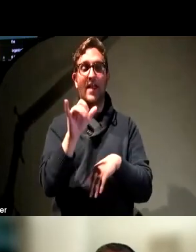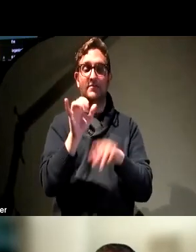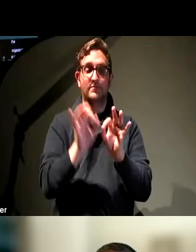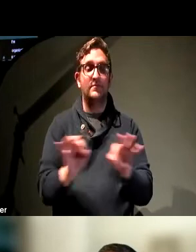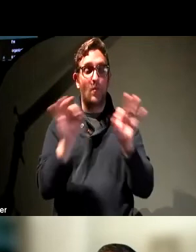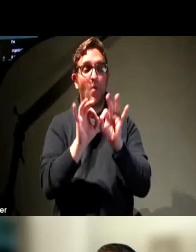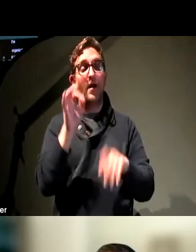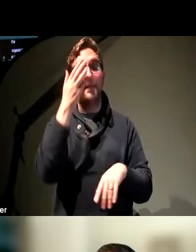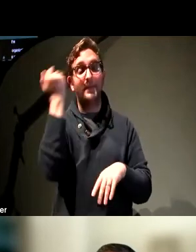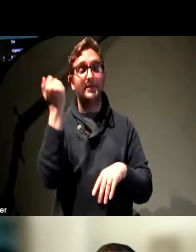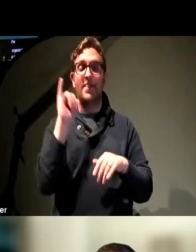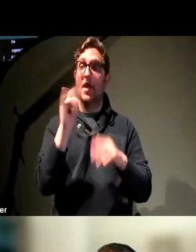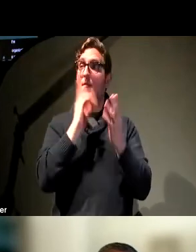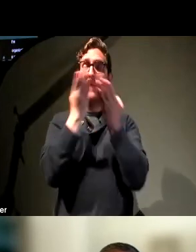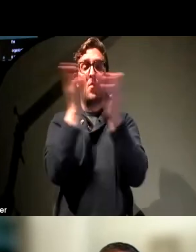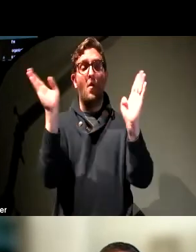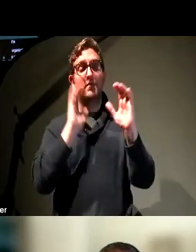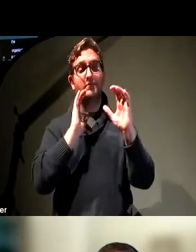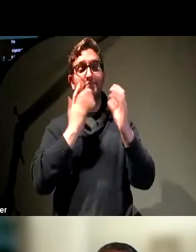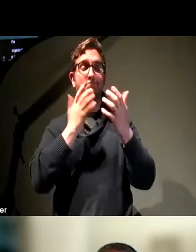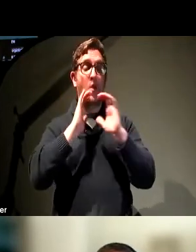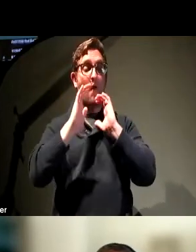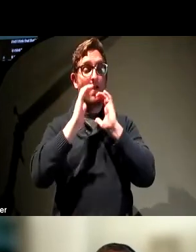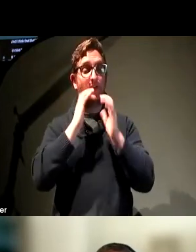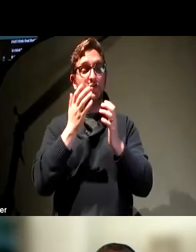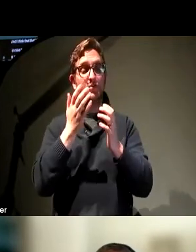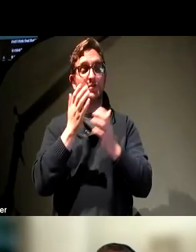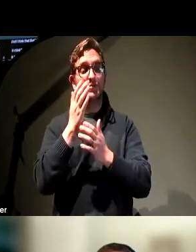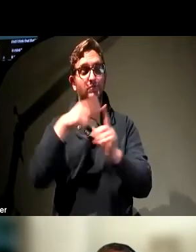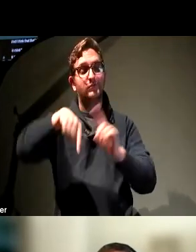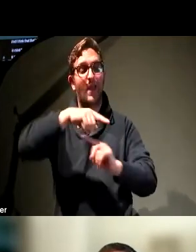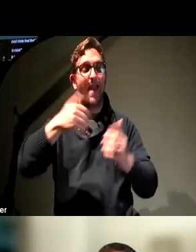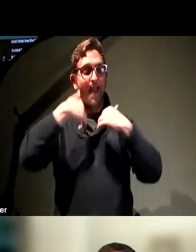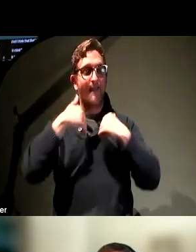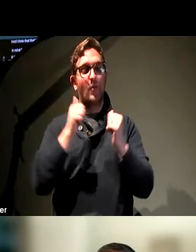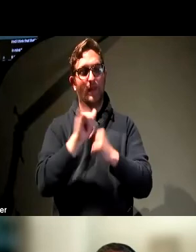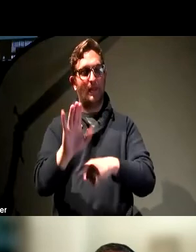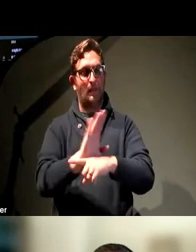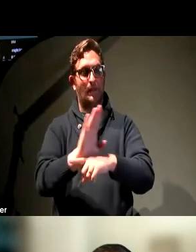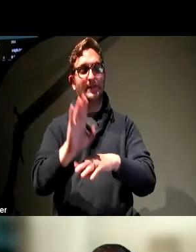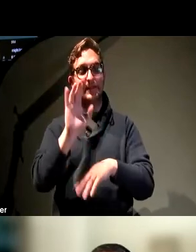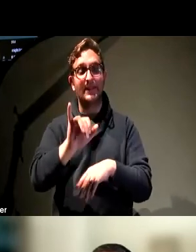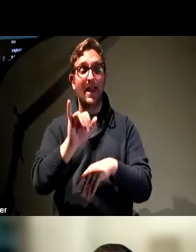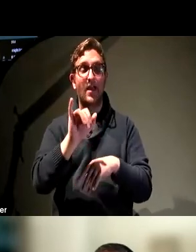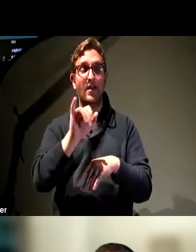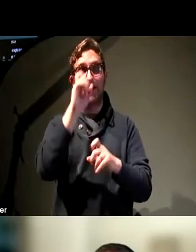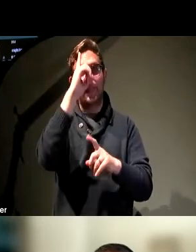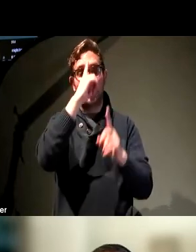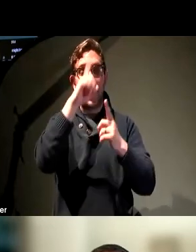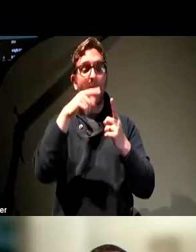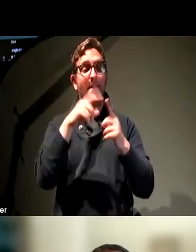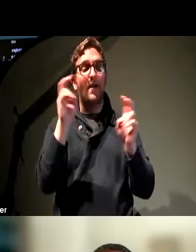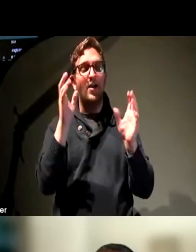larger conversations that you might have or that others might have. And I also think it's good to keep in mind when you have those smaller interactions where